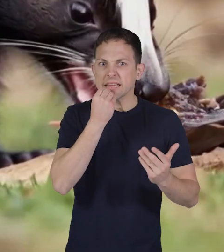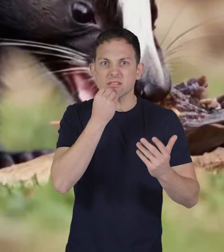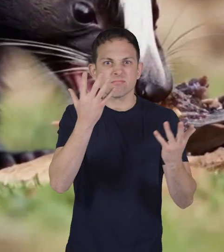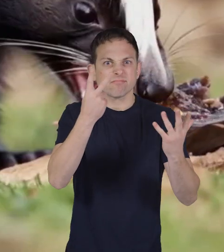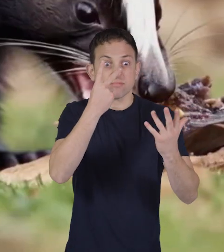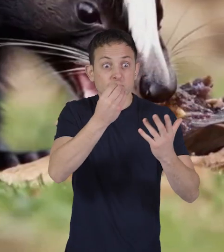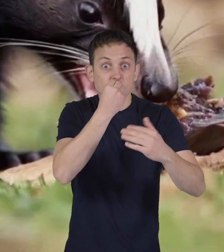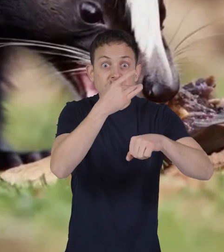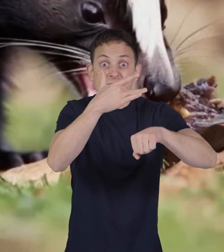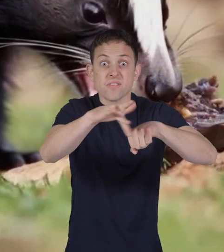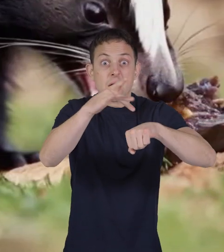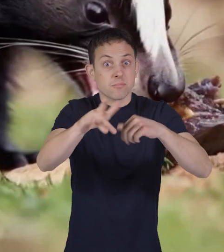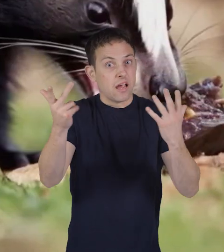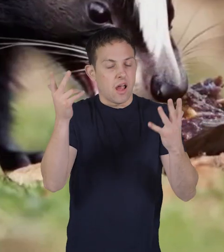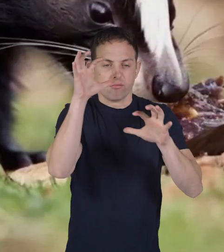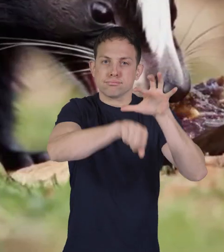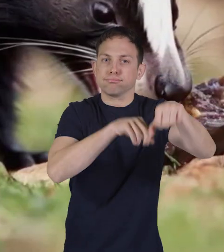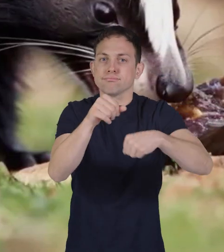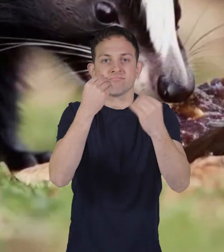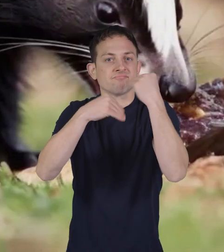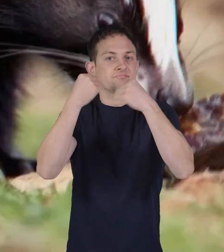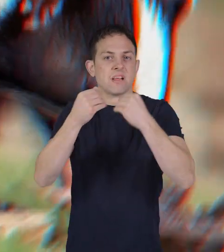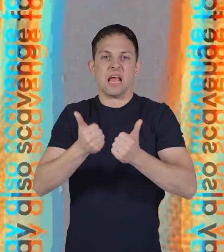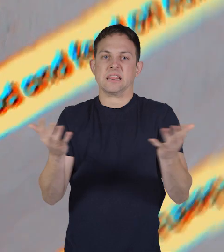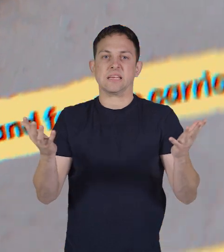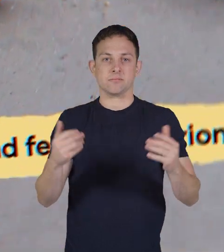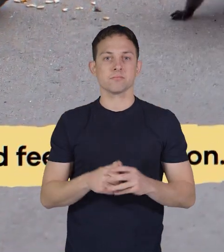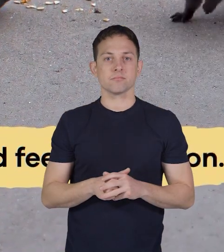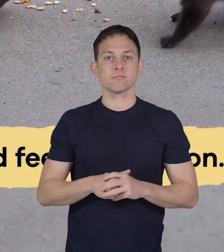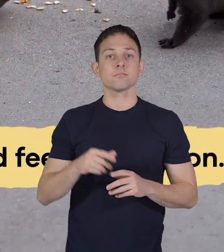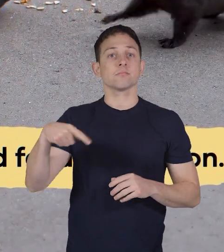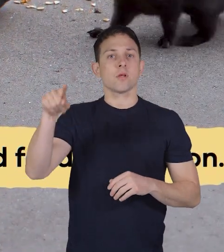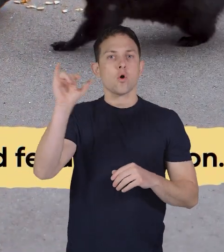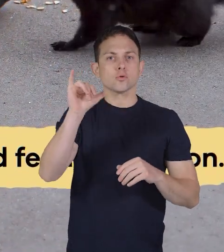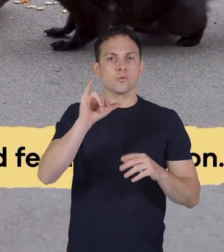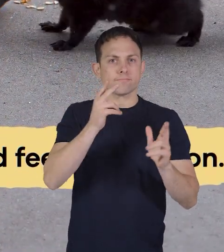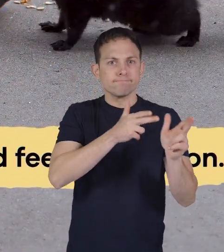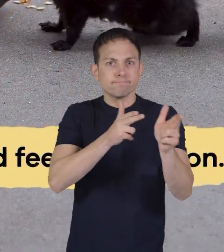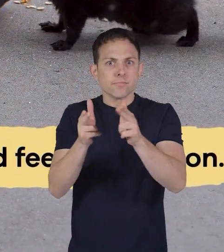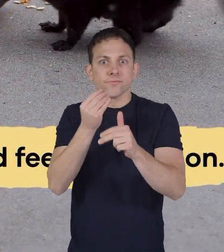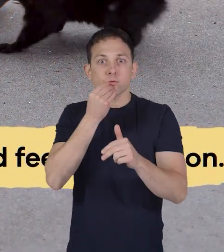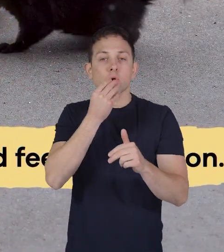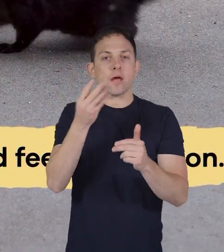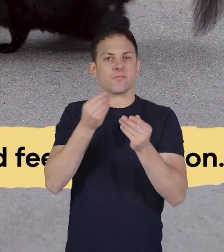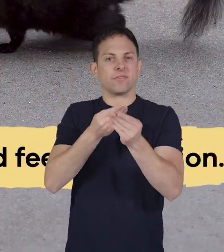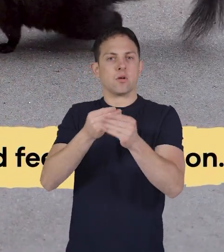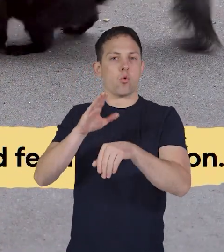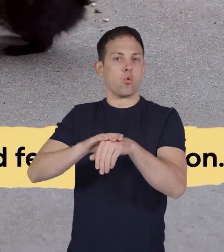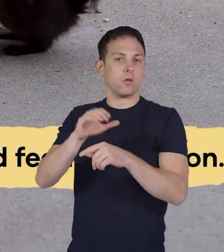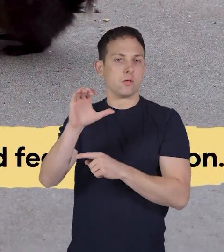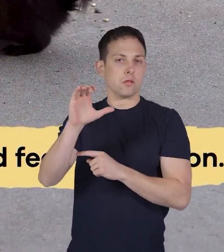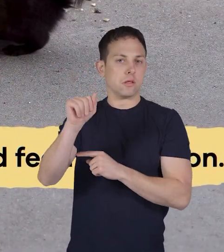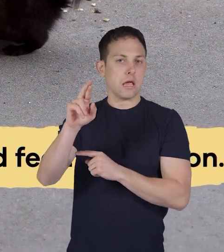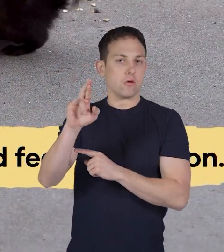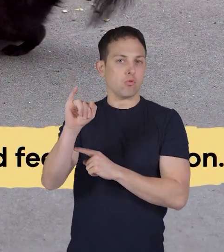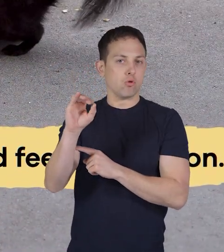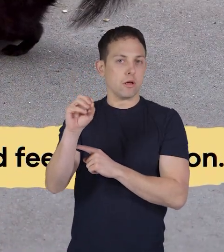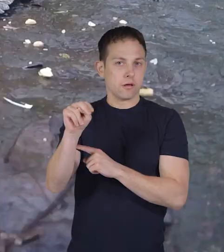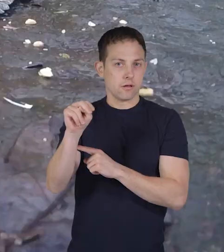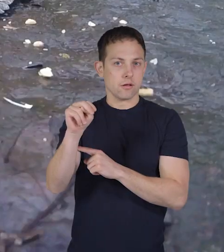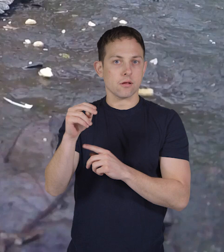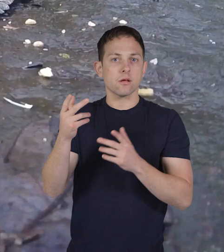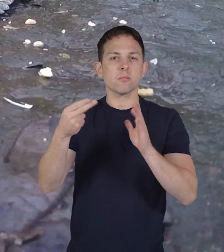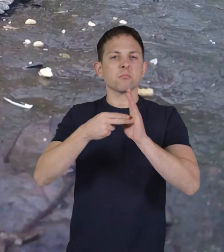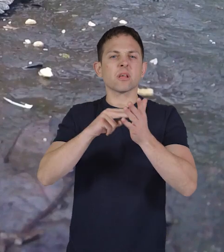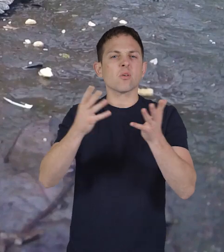whatever food is available in their habitat they may also scavenge for food and feed on carrion